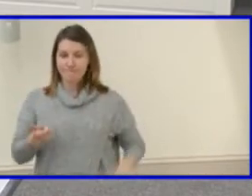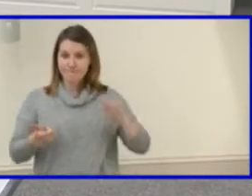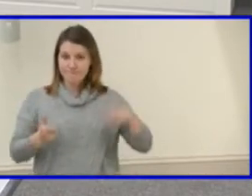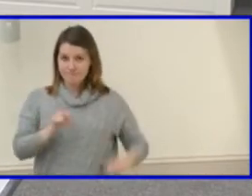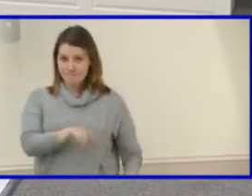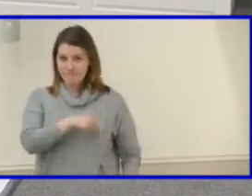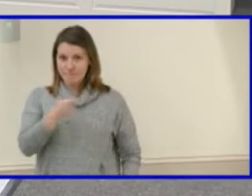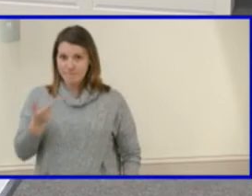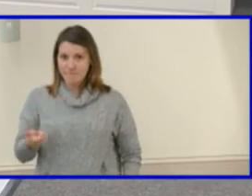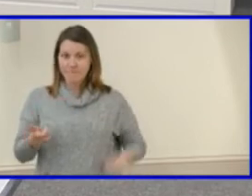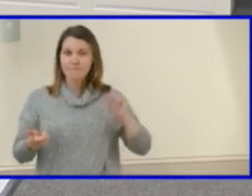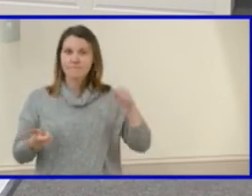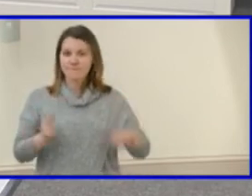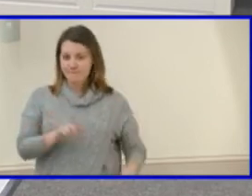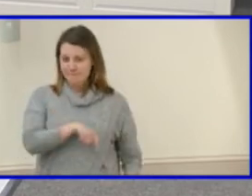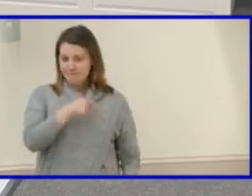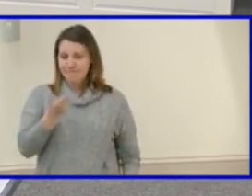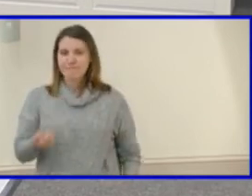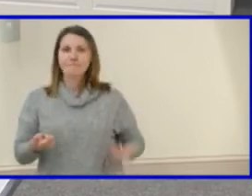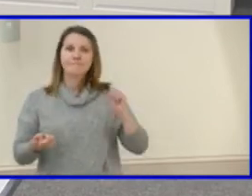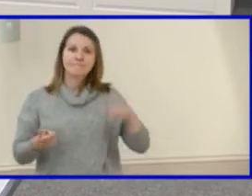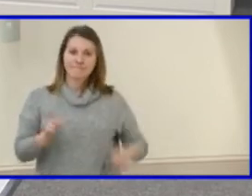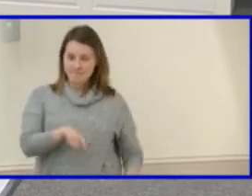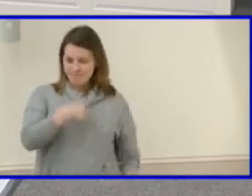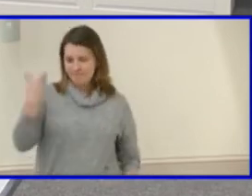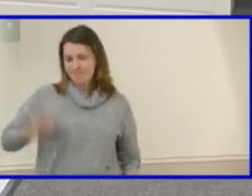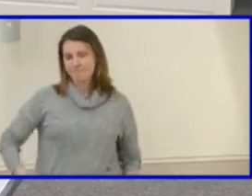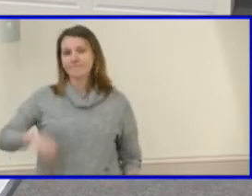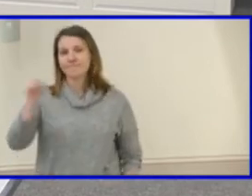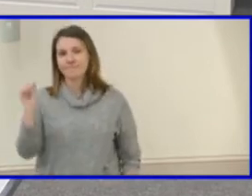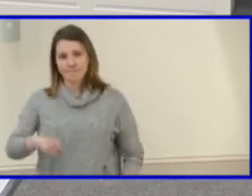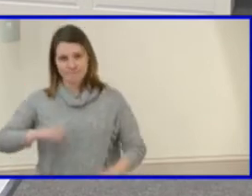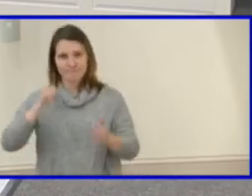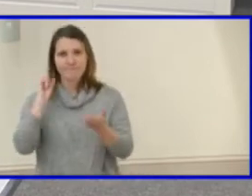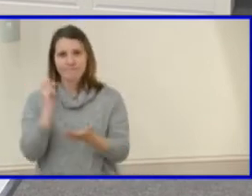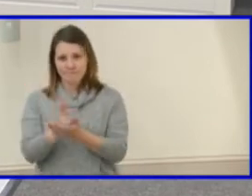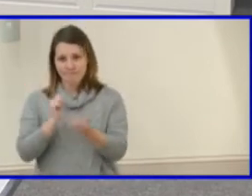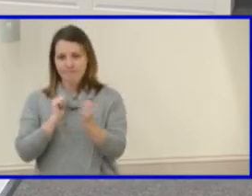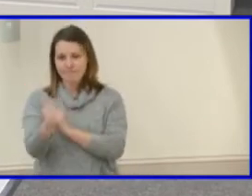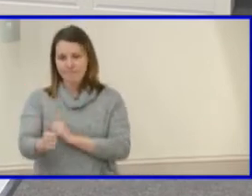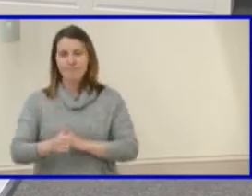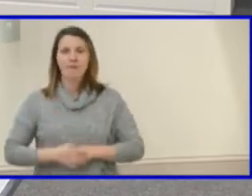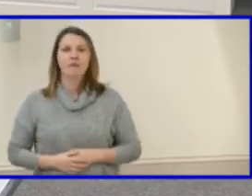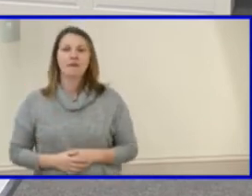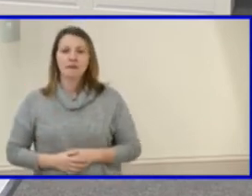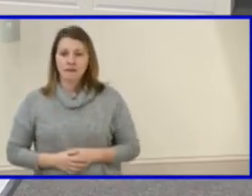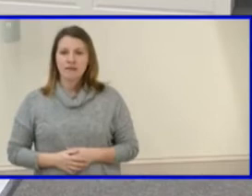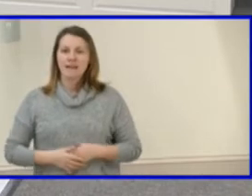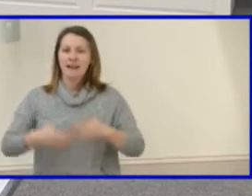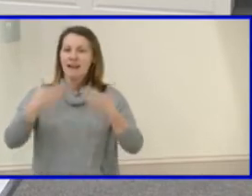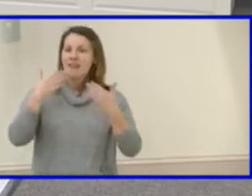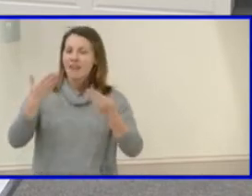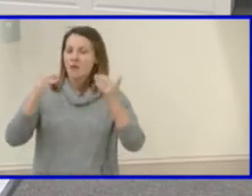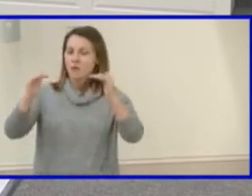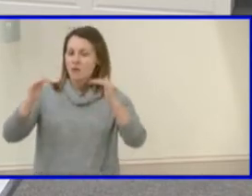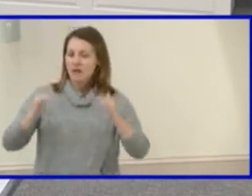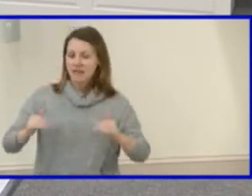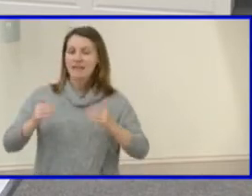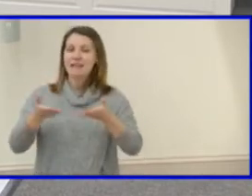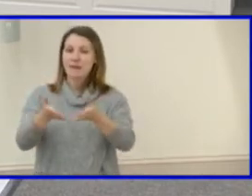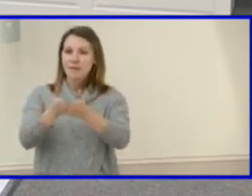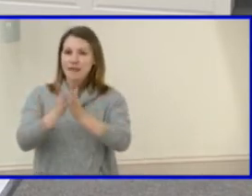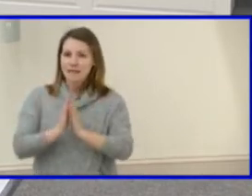Ogburn. Aye. Ms. Shea. Aye. And I vote aye, ayes have it. The policy has been approved. Ms. Thank you. Next, I'm seeking